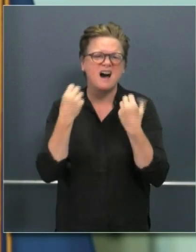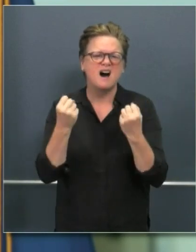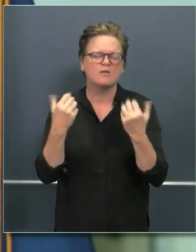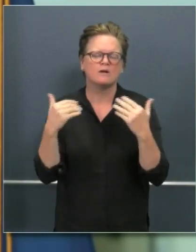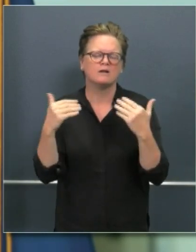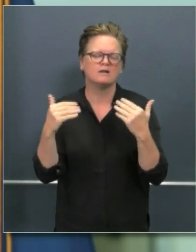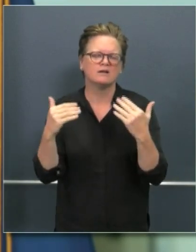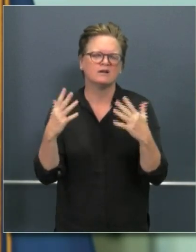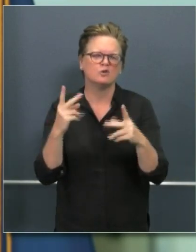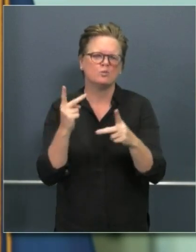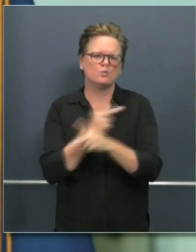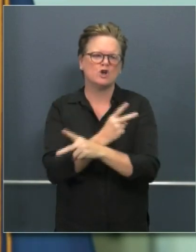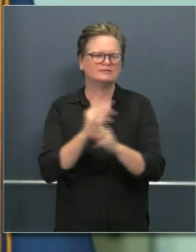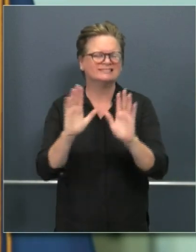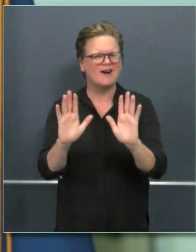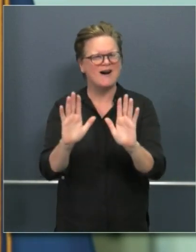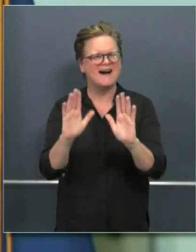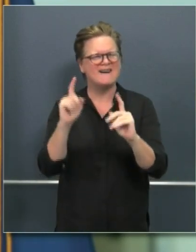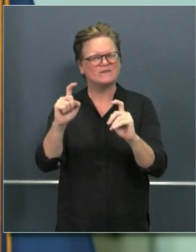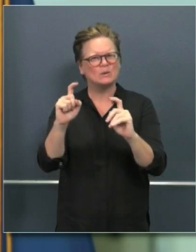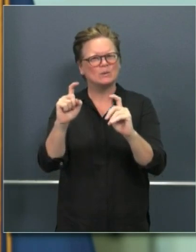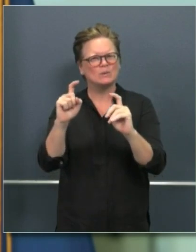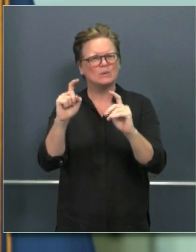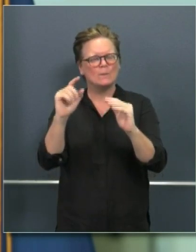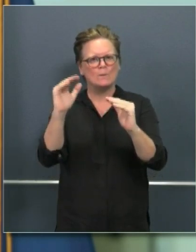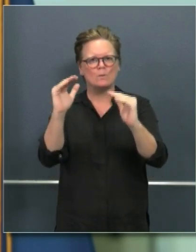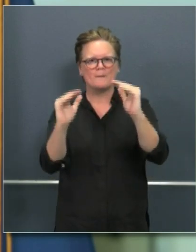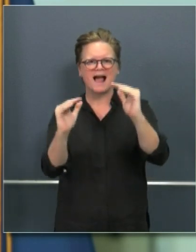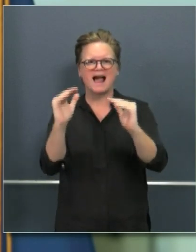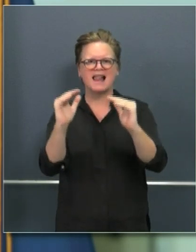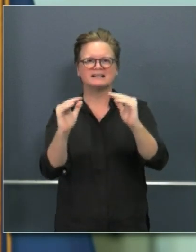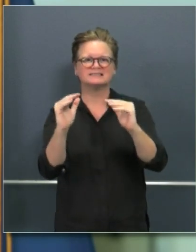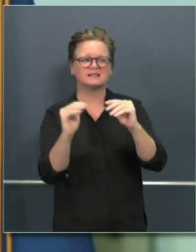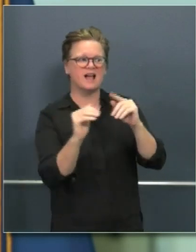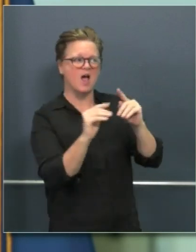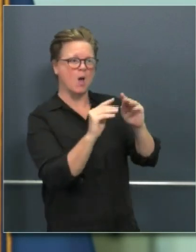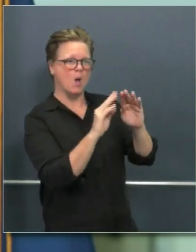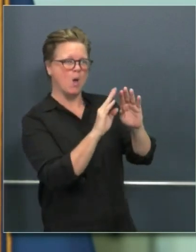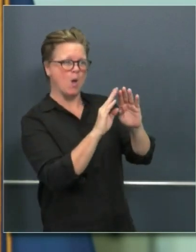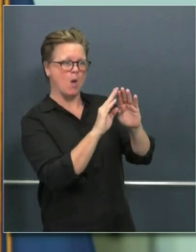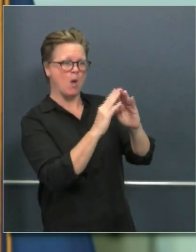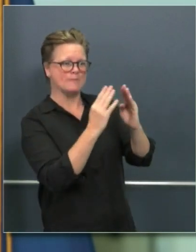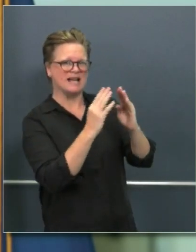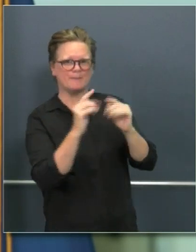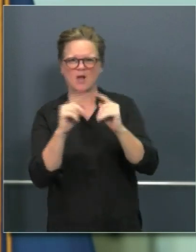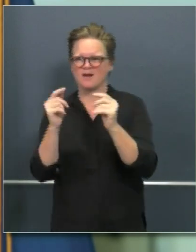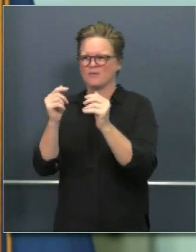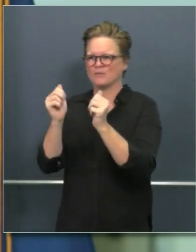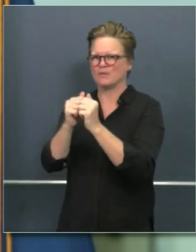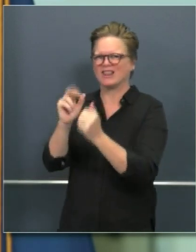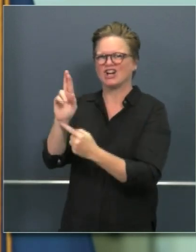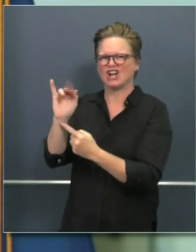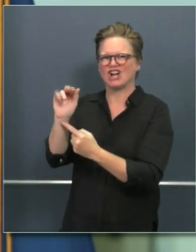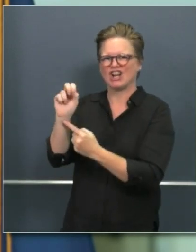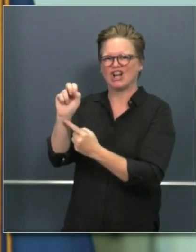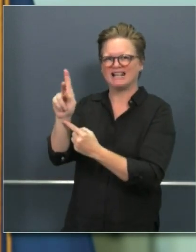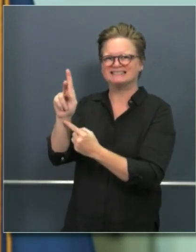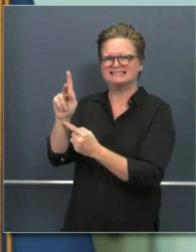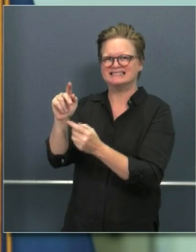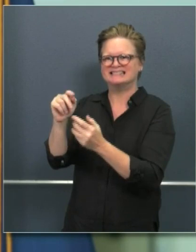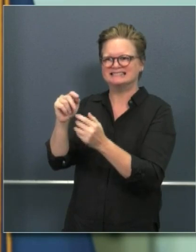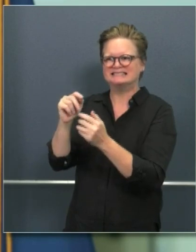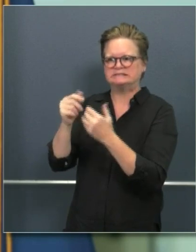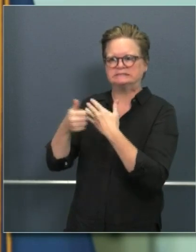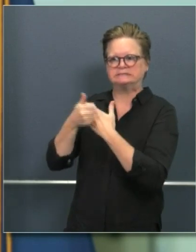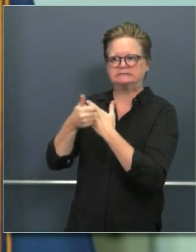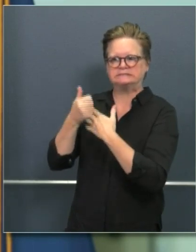as well. So I appreciate the frame, but I think that frame, you need to add a third leg of consideration and look at